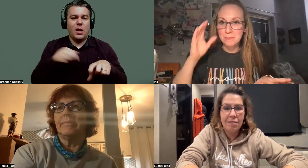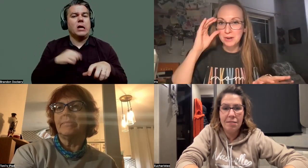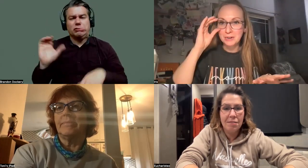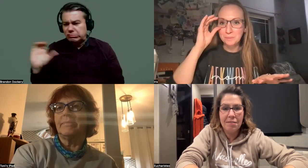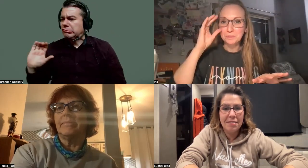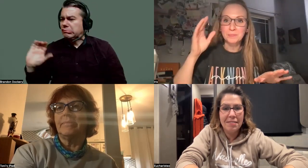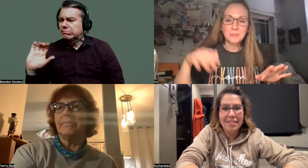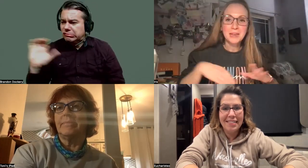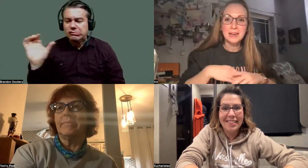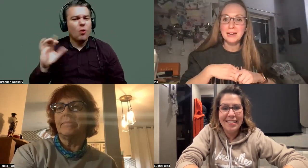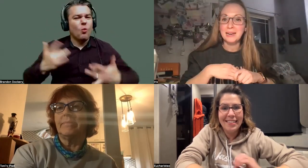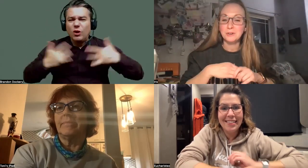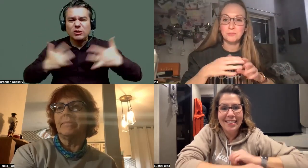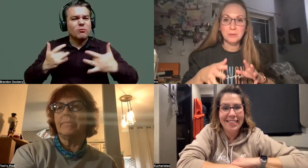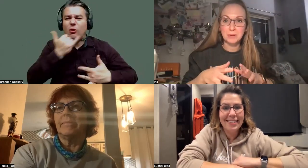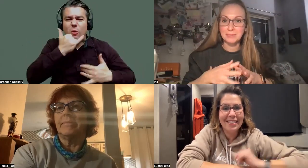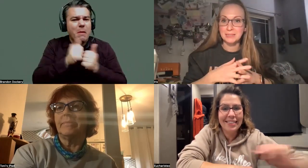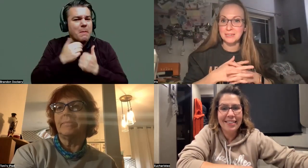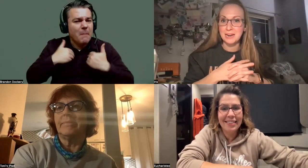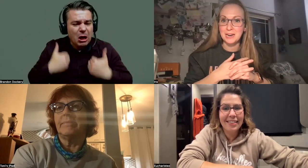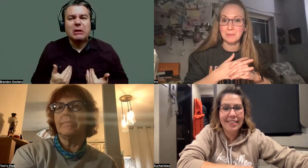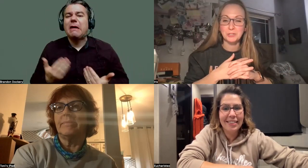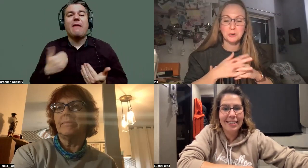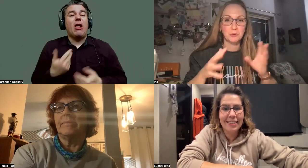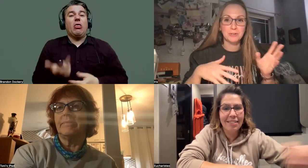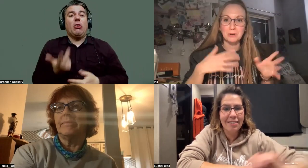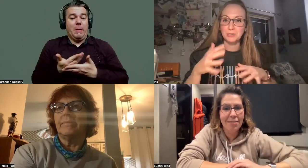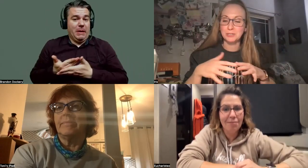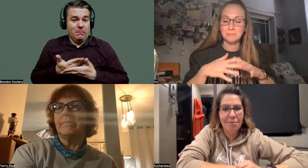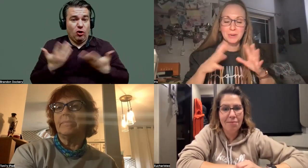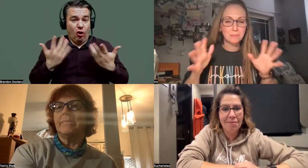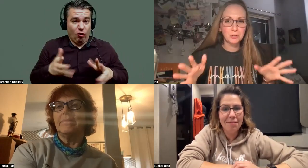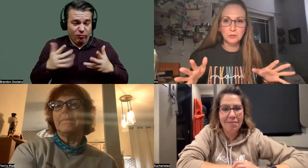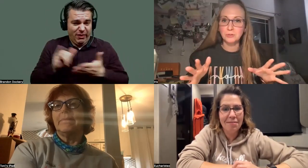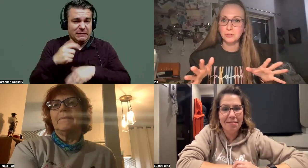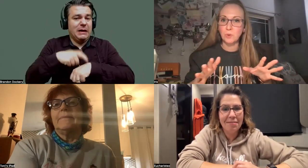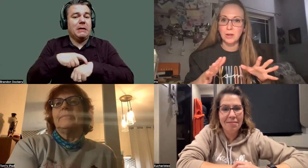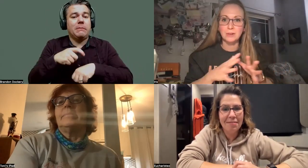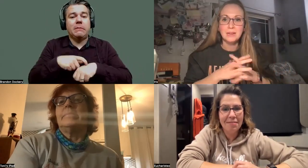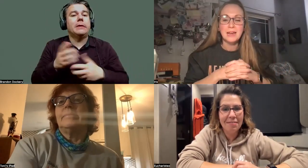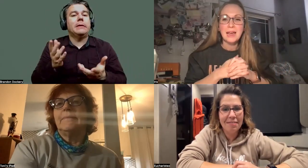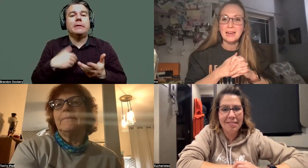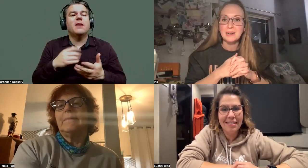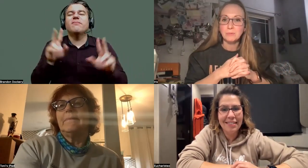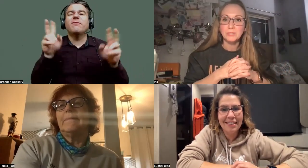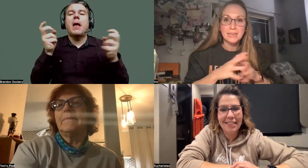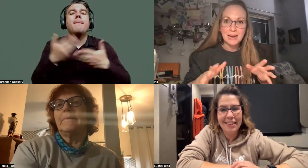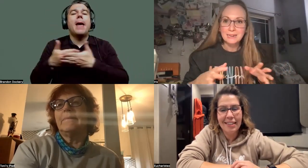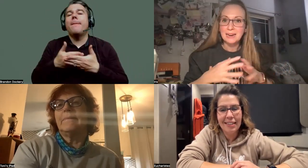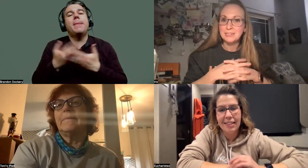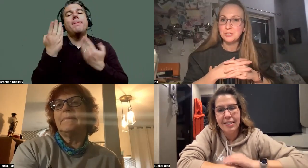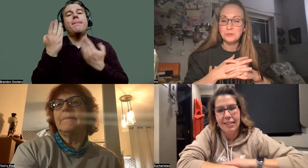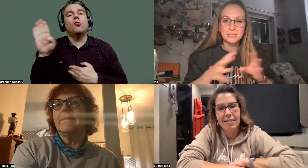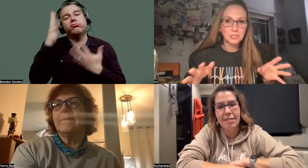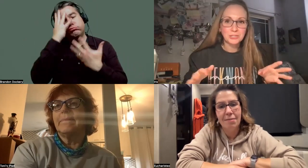on with my body. And I had three babies at the time. I started going down into some baby blues as well. And I was